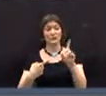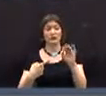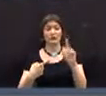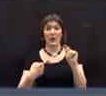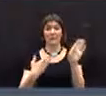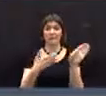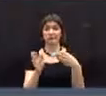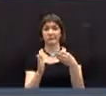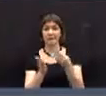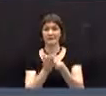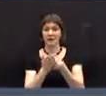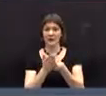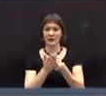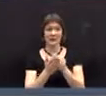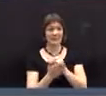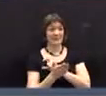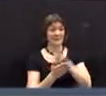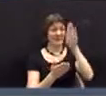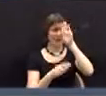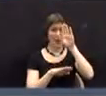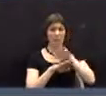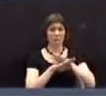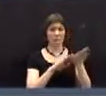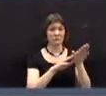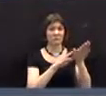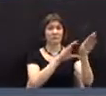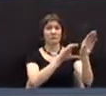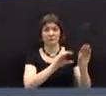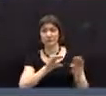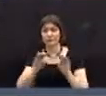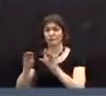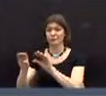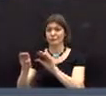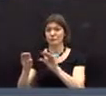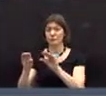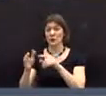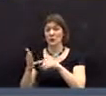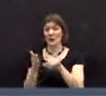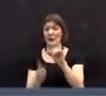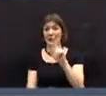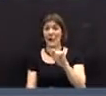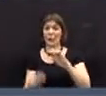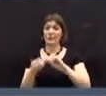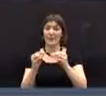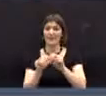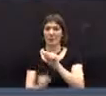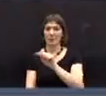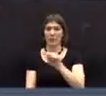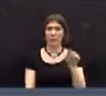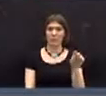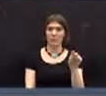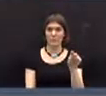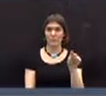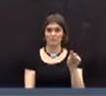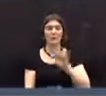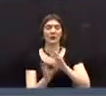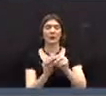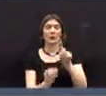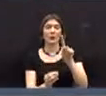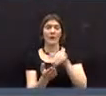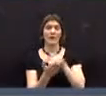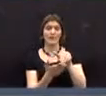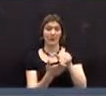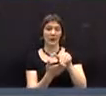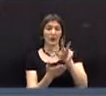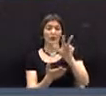from the police fire facility bond to pay account number so-and-so totaling $1